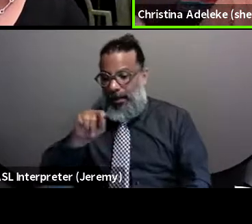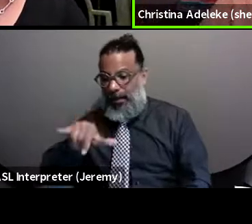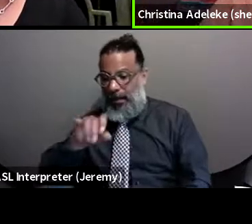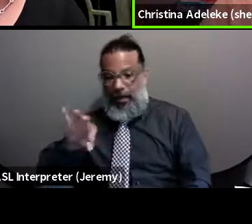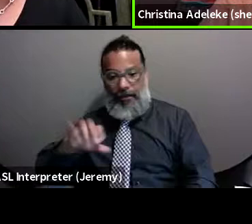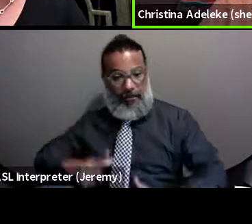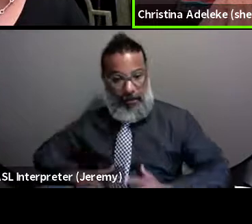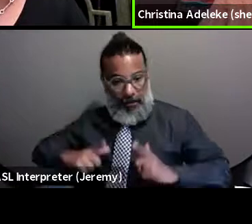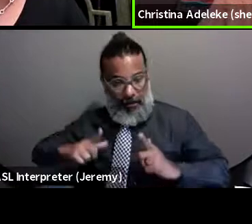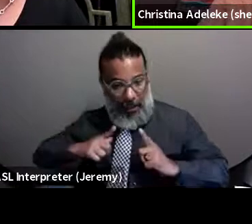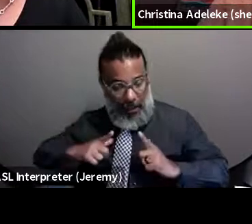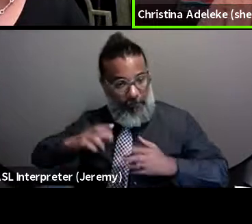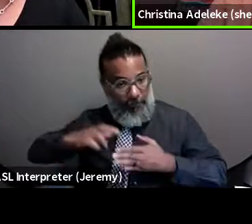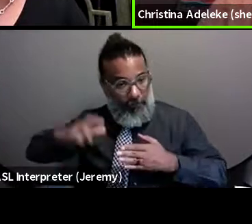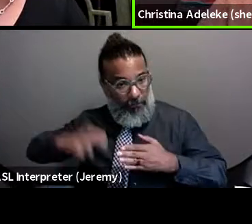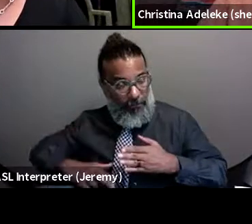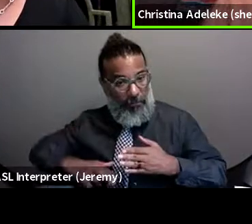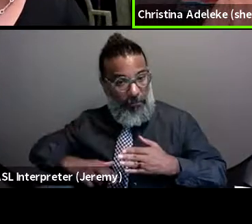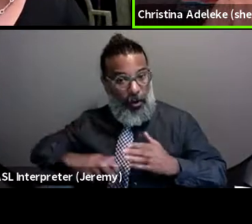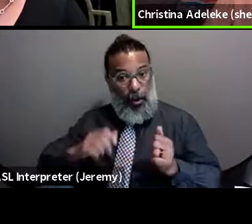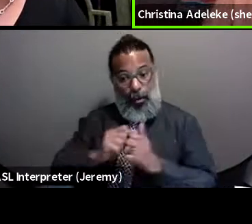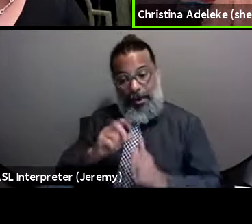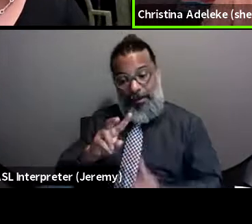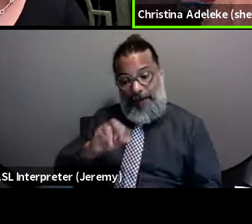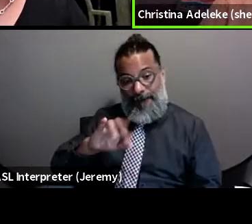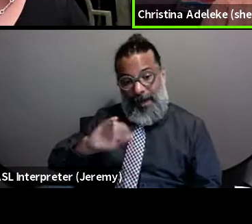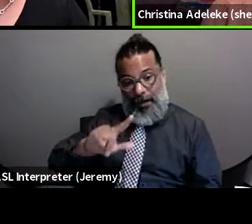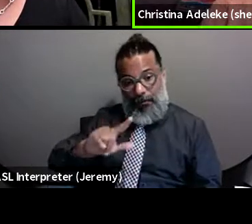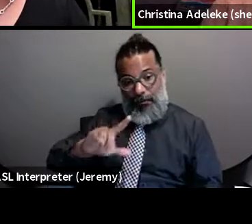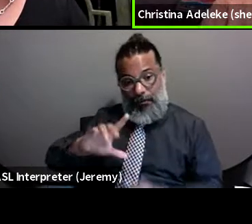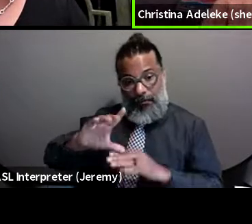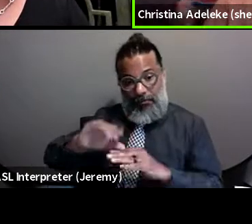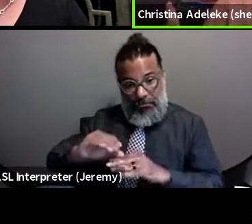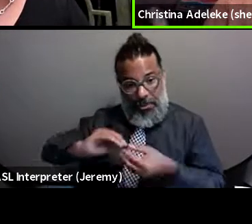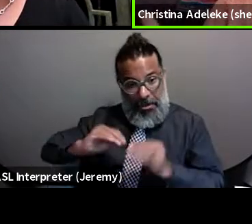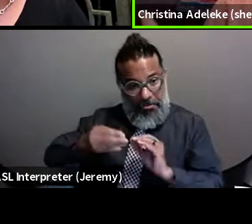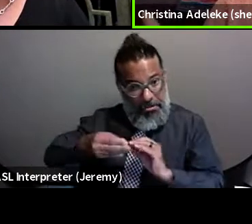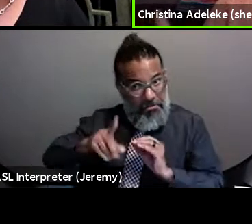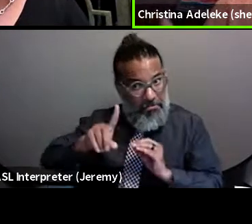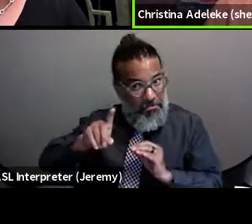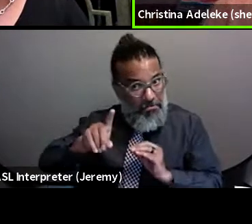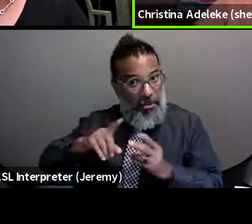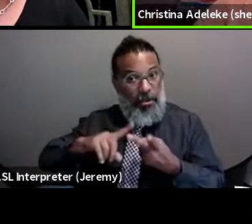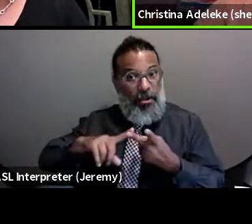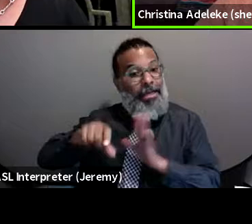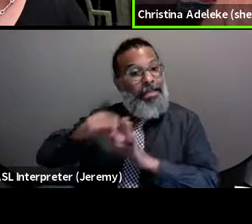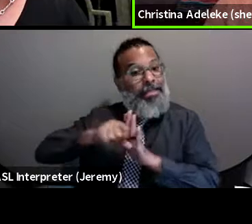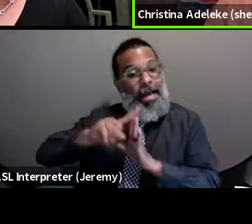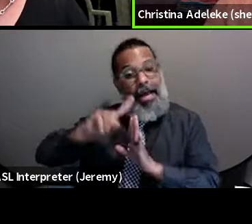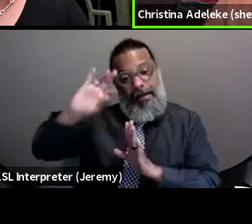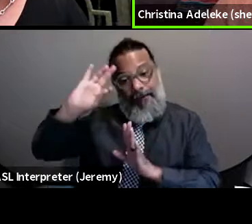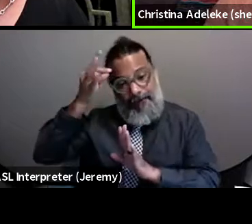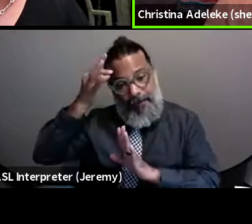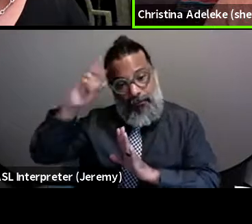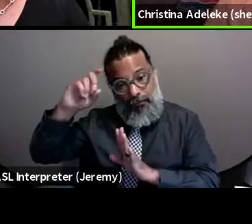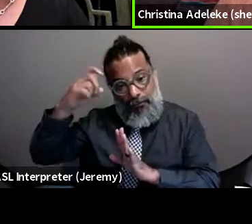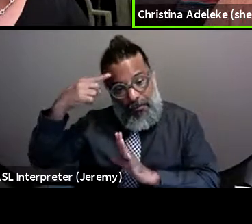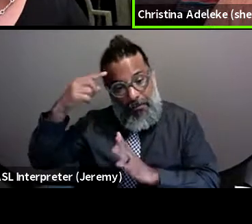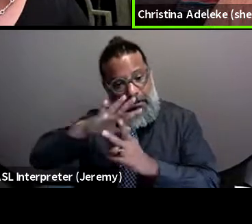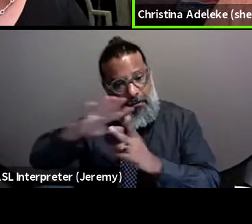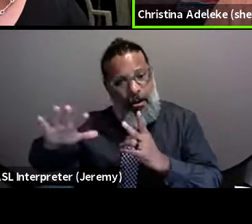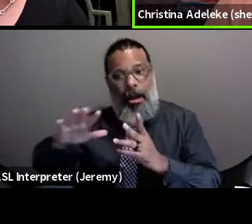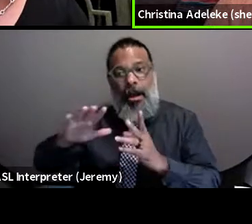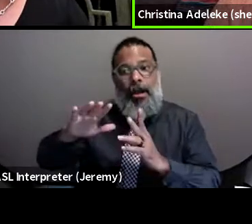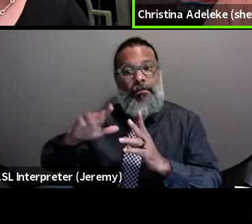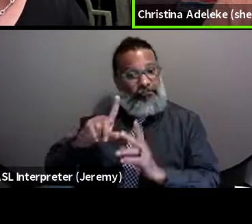viral suppression outcomes. If there's something that, you know, state governments, federal governments can do to kind of enforce that. Um,